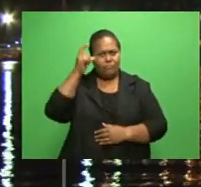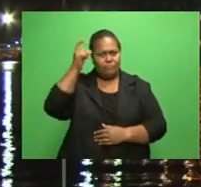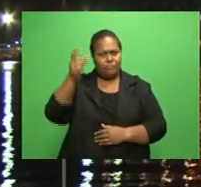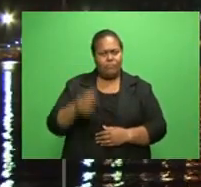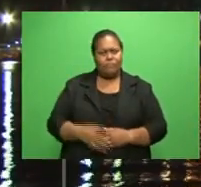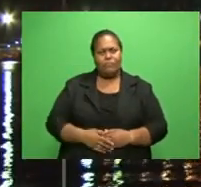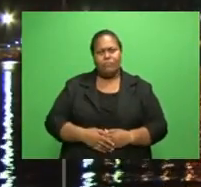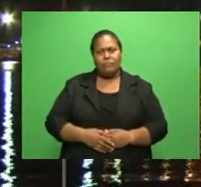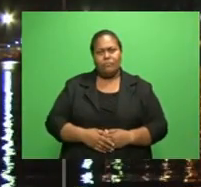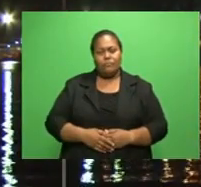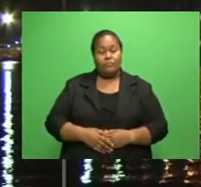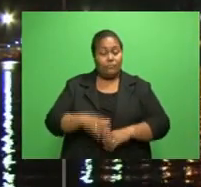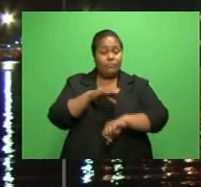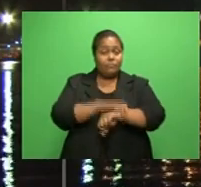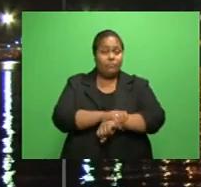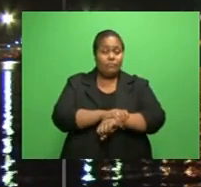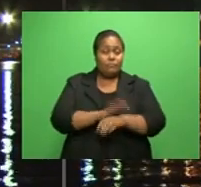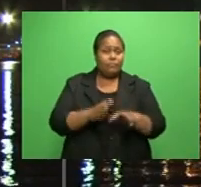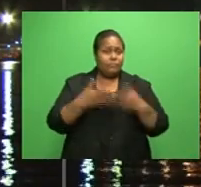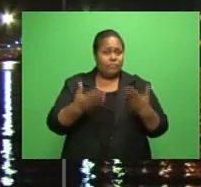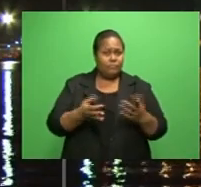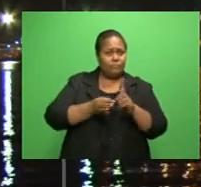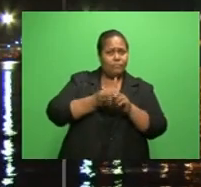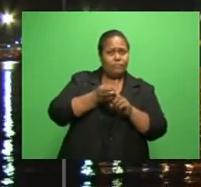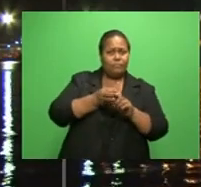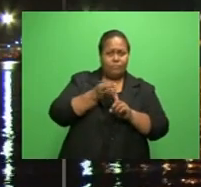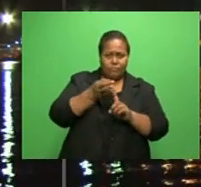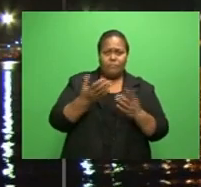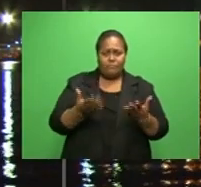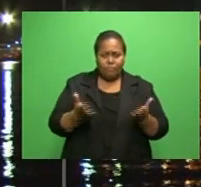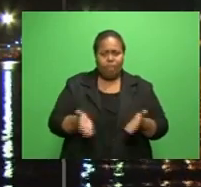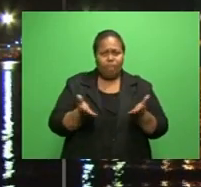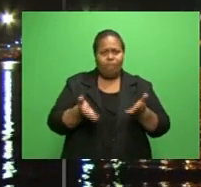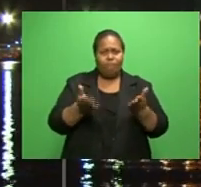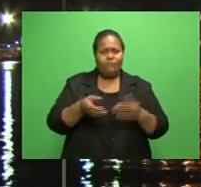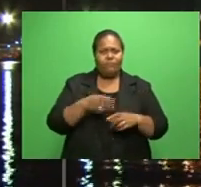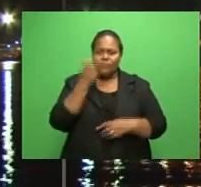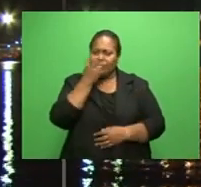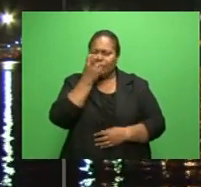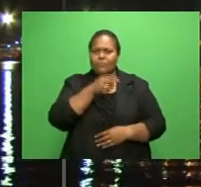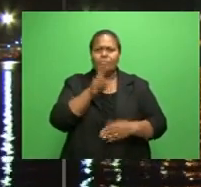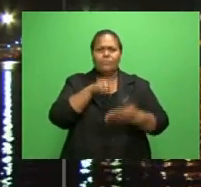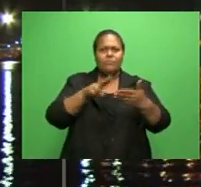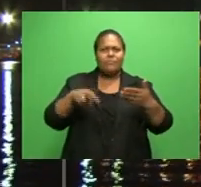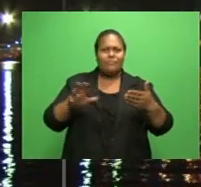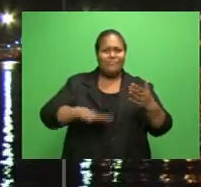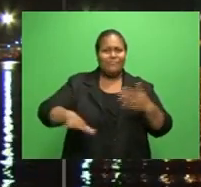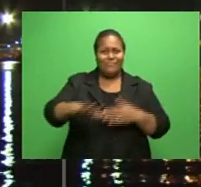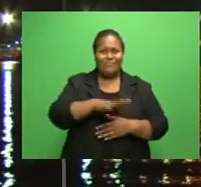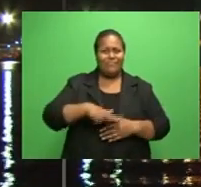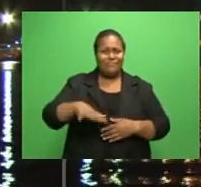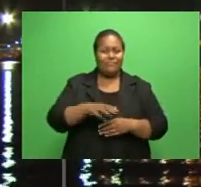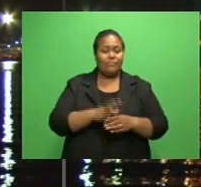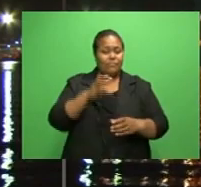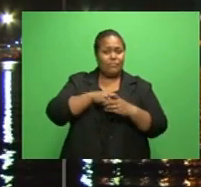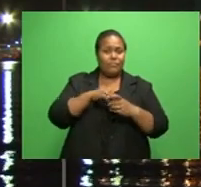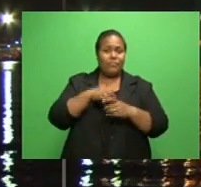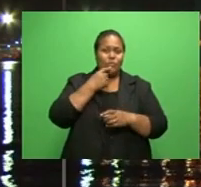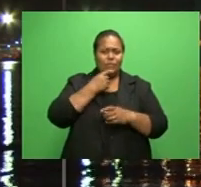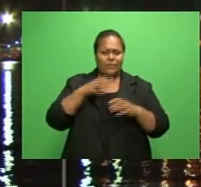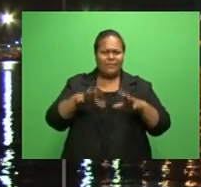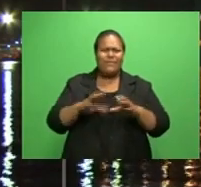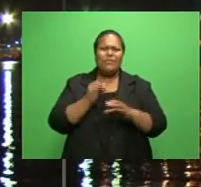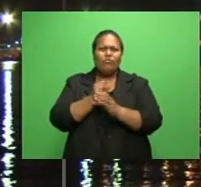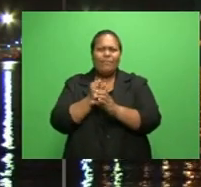The Fiji police force is beefing up operations and surveillance in the greater Nausori, including the red zones, or areas prone to